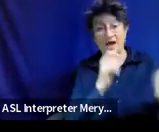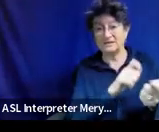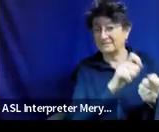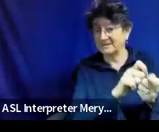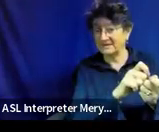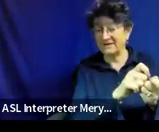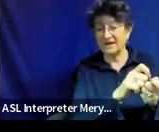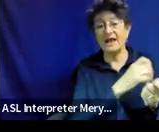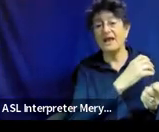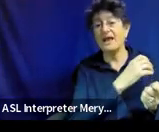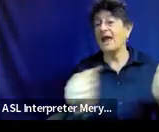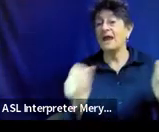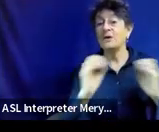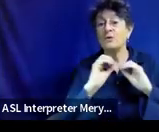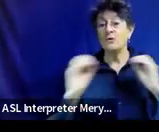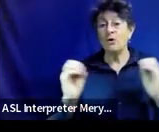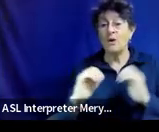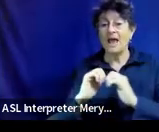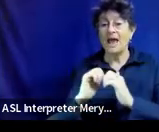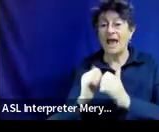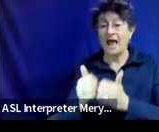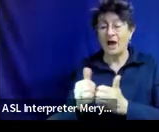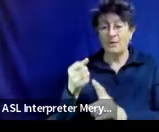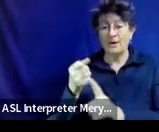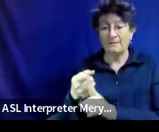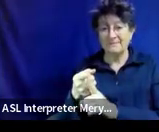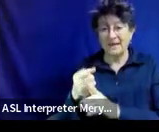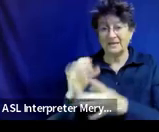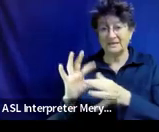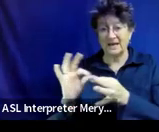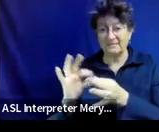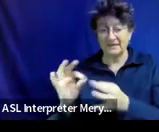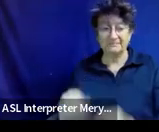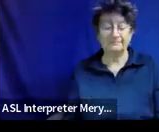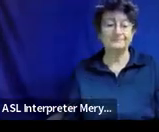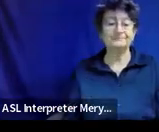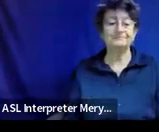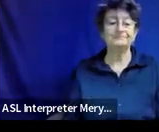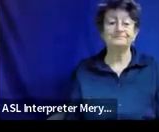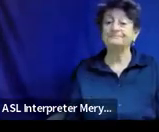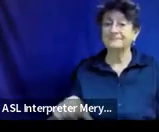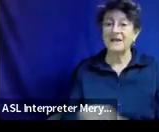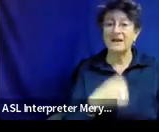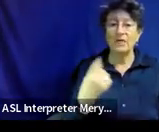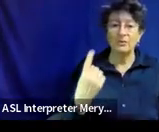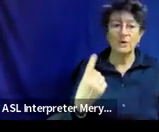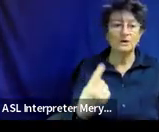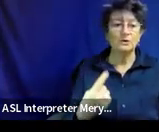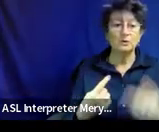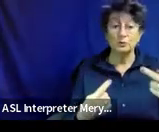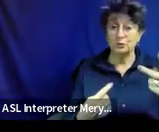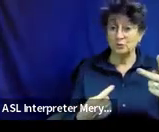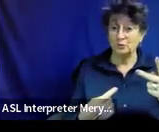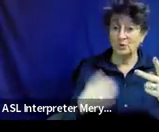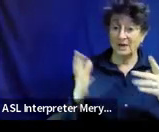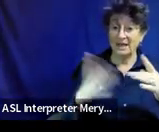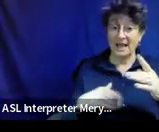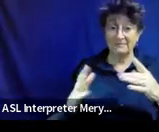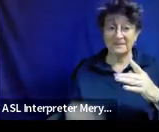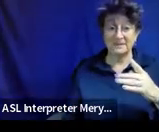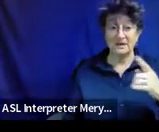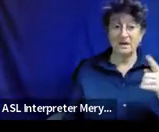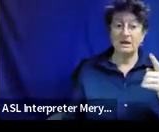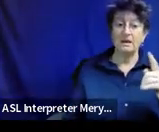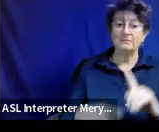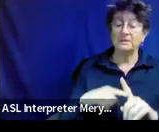statement. Nice. Here's another example. Here's a good one with two gaps, two and one how statement.